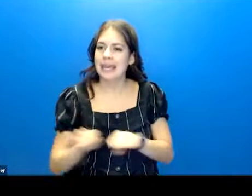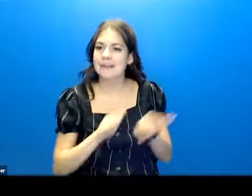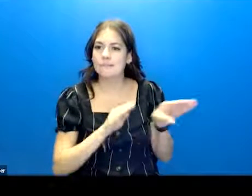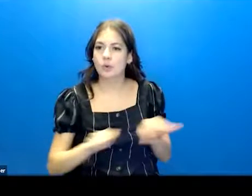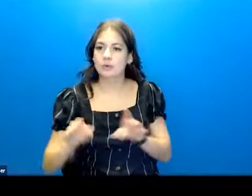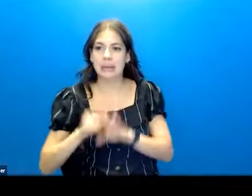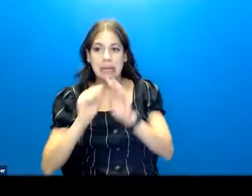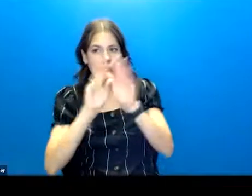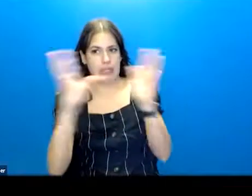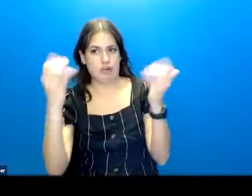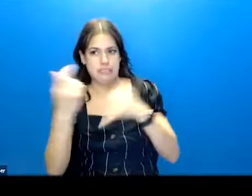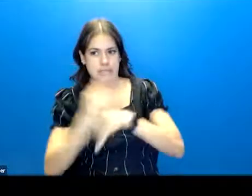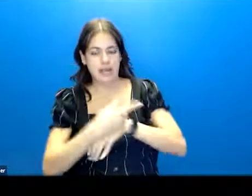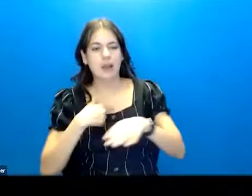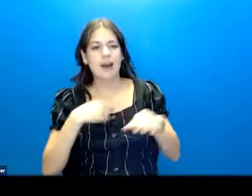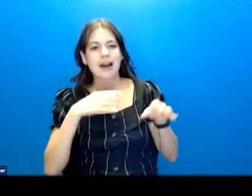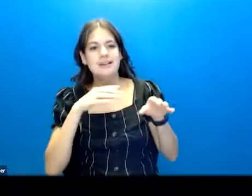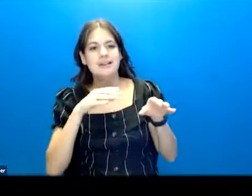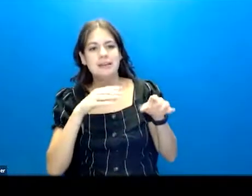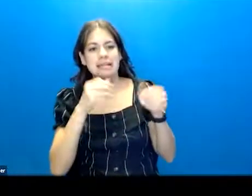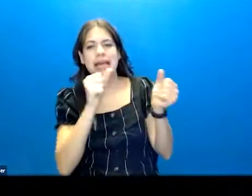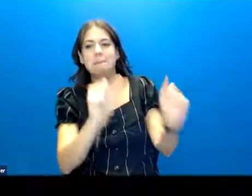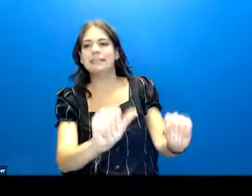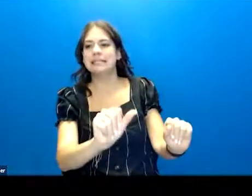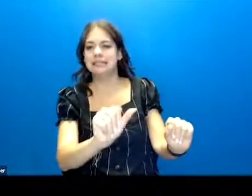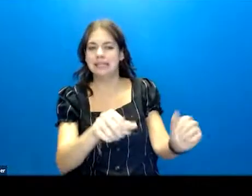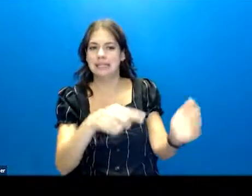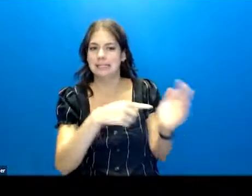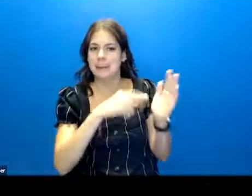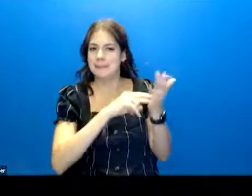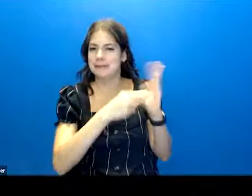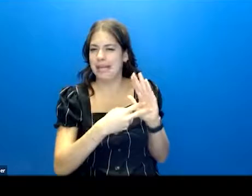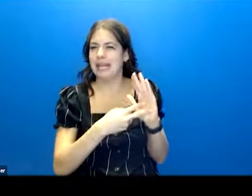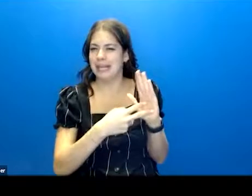really clear today on what a suicide attempt is.